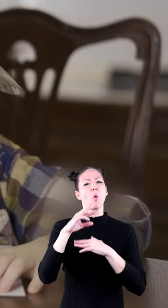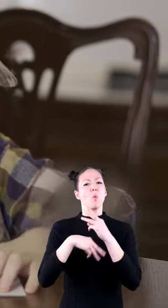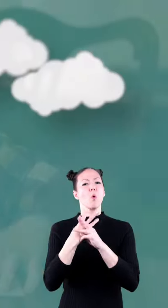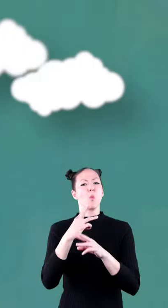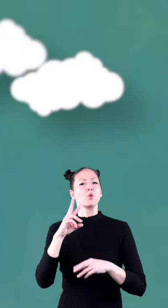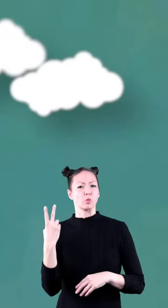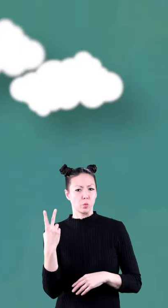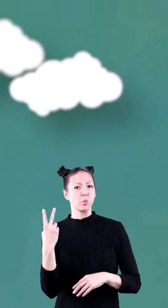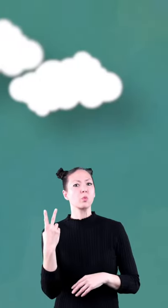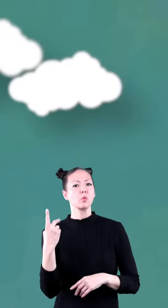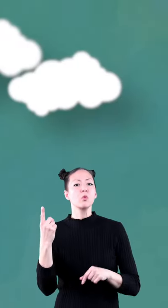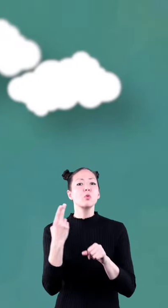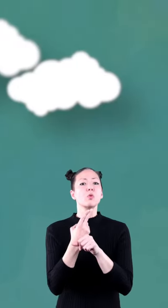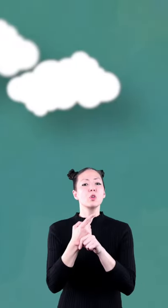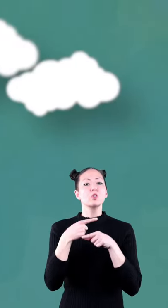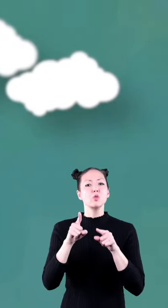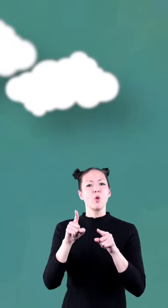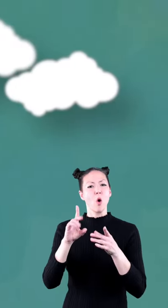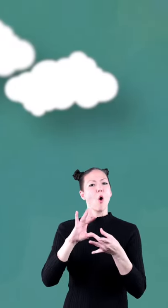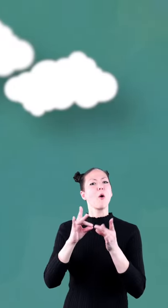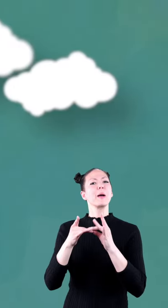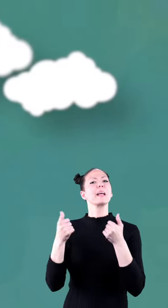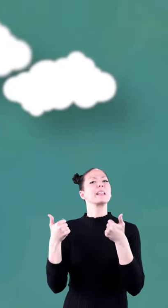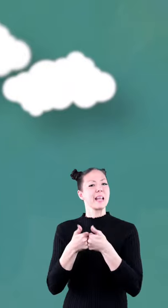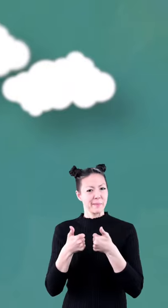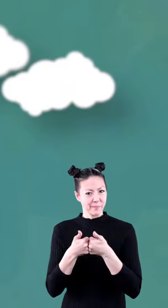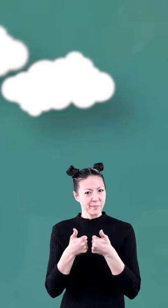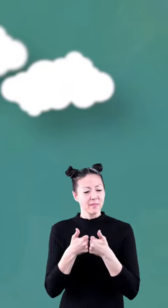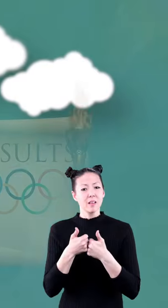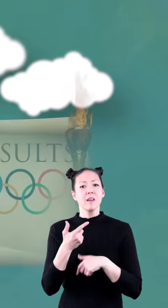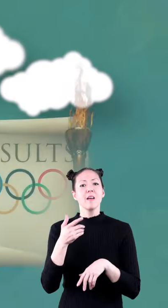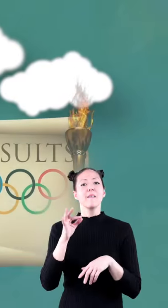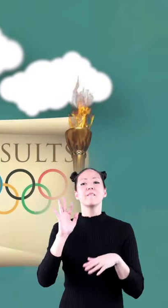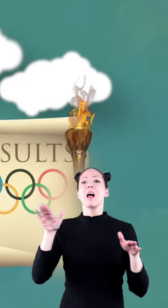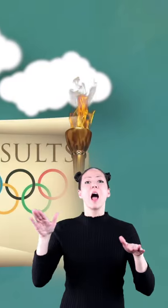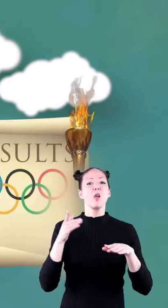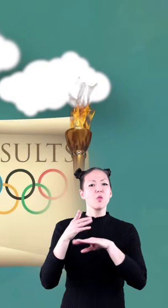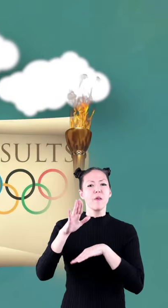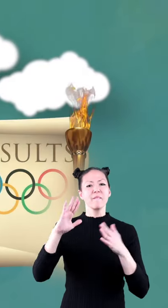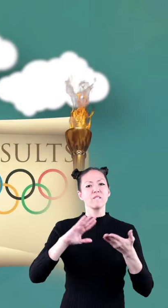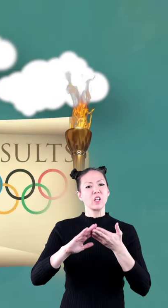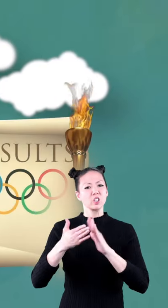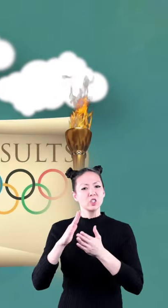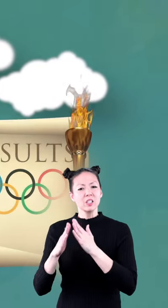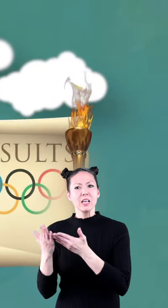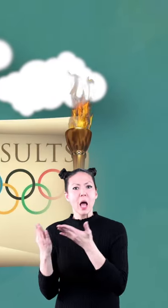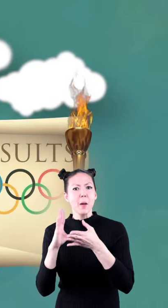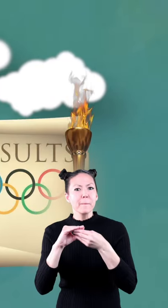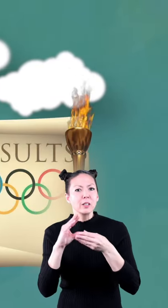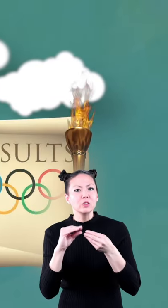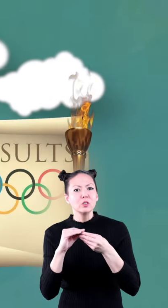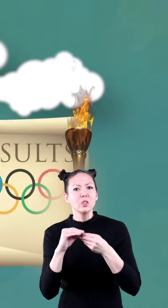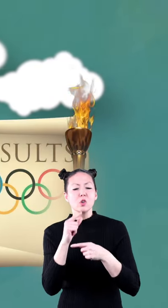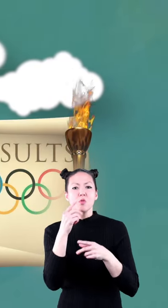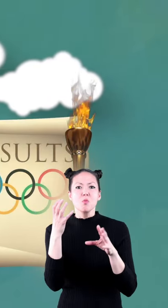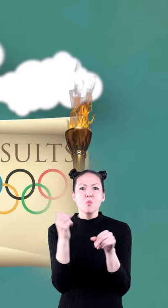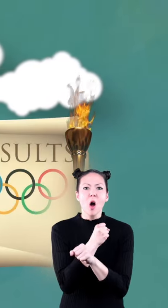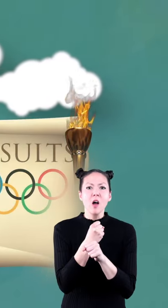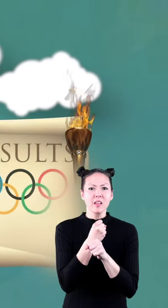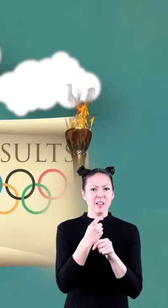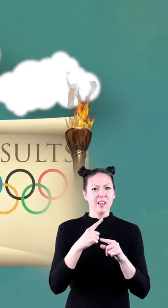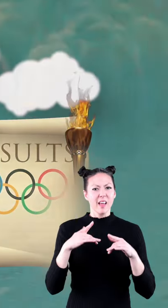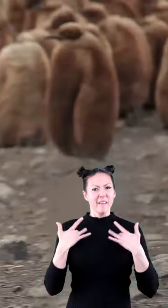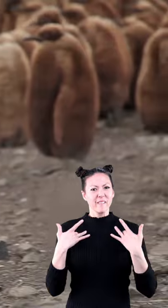they were also used during the early olympic games to fly through villages carrying messages of who won each